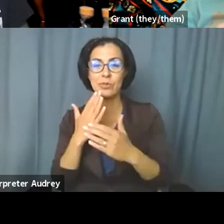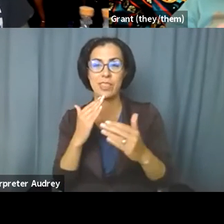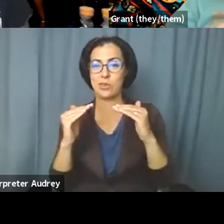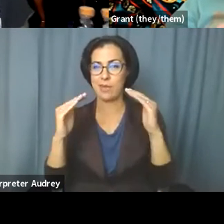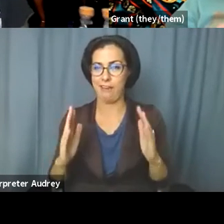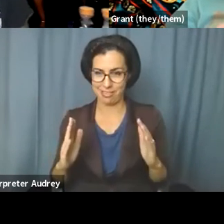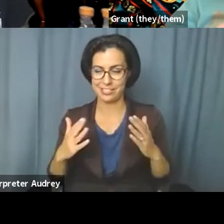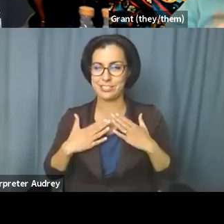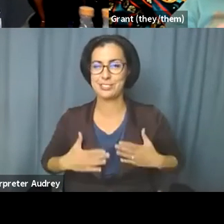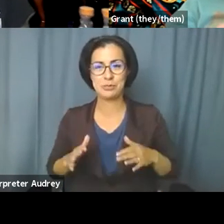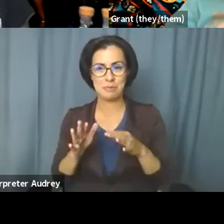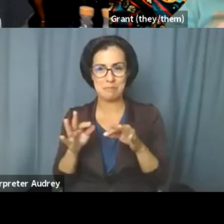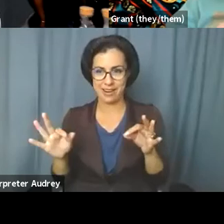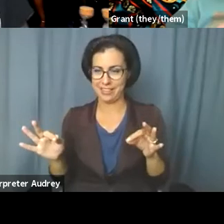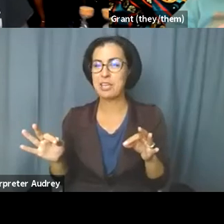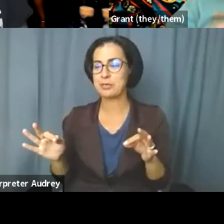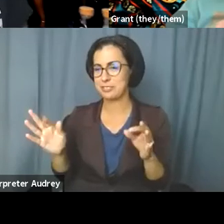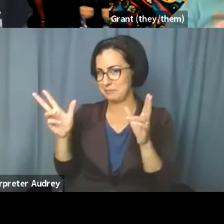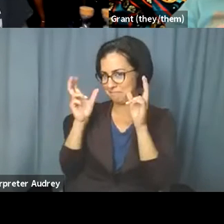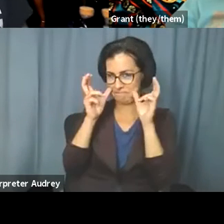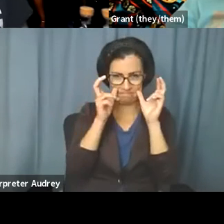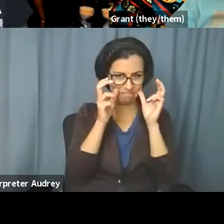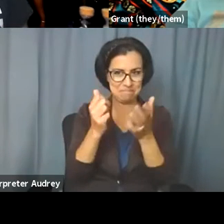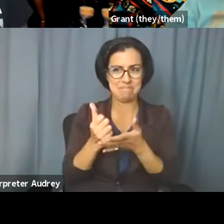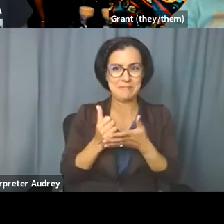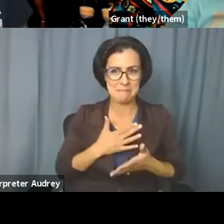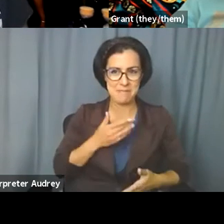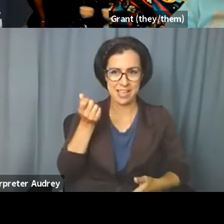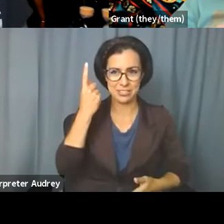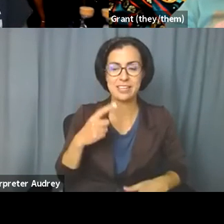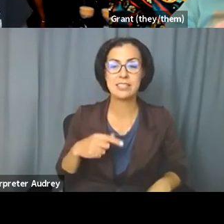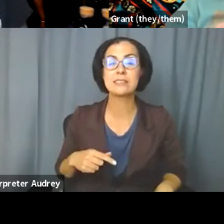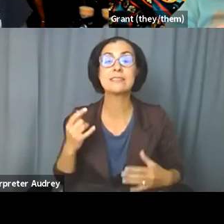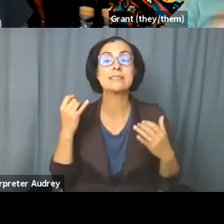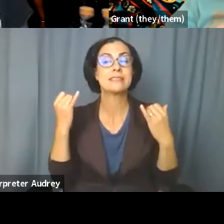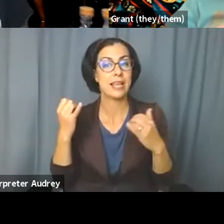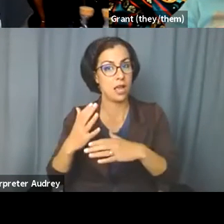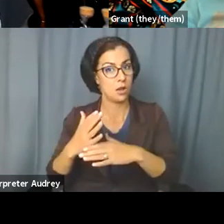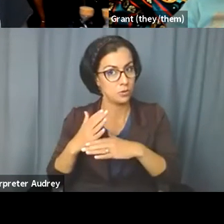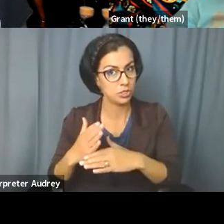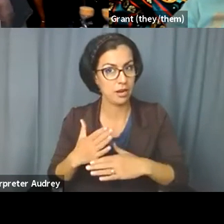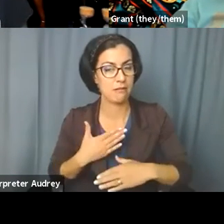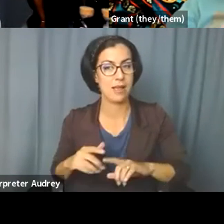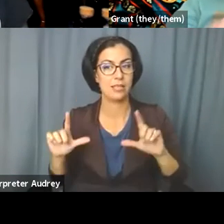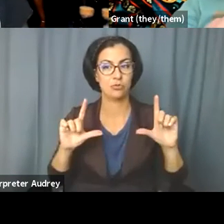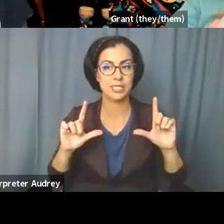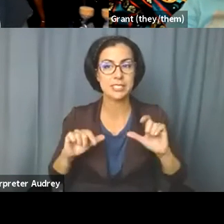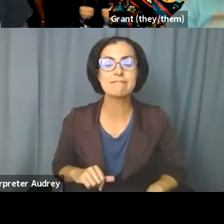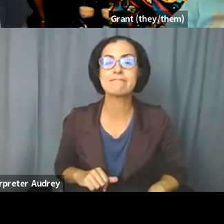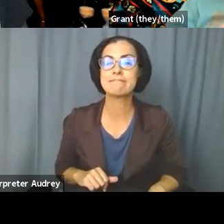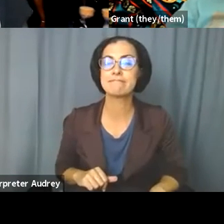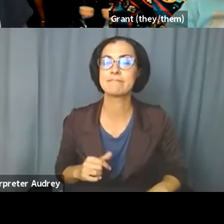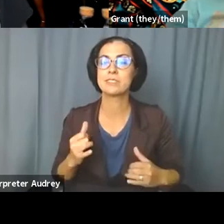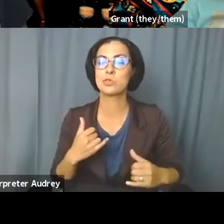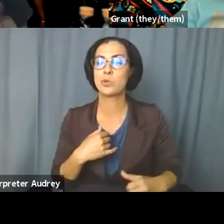of body language are incredibly useful and helpful. From my understanding, I will now share screen so we can voice the land